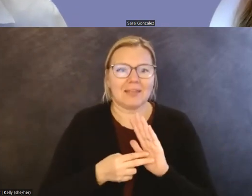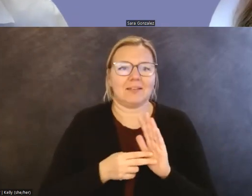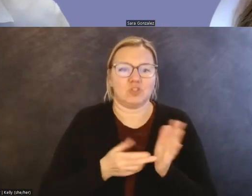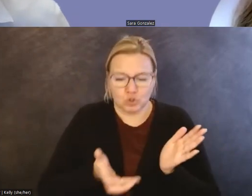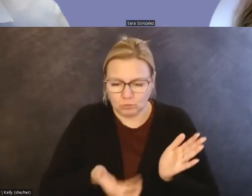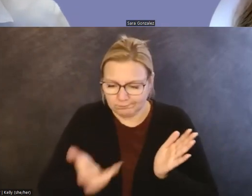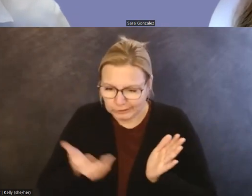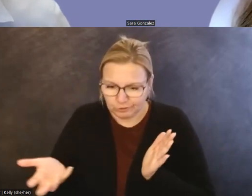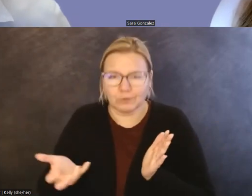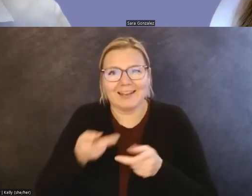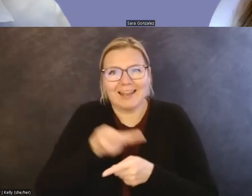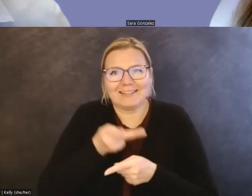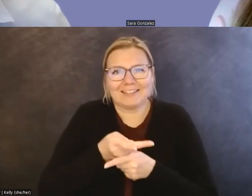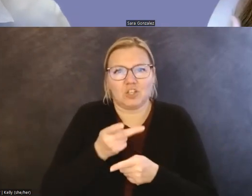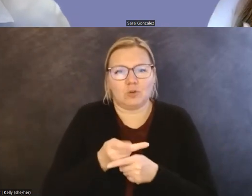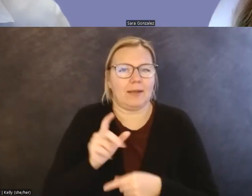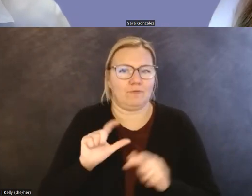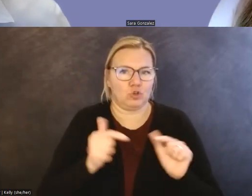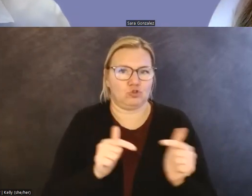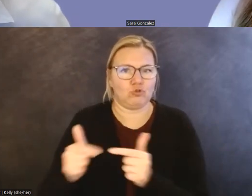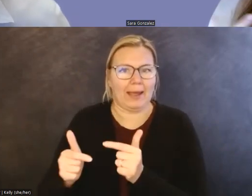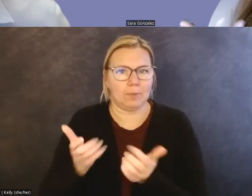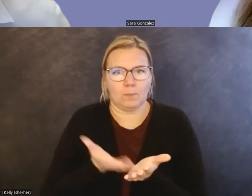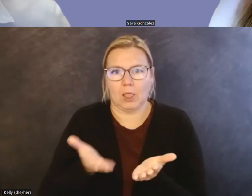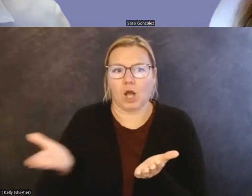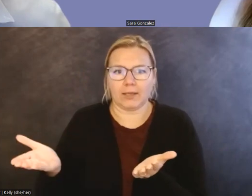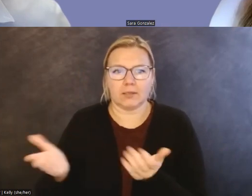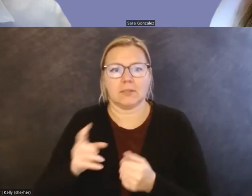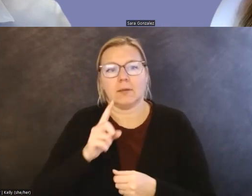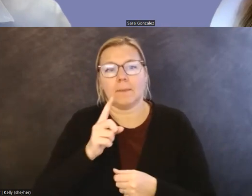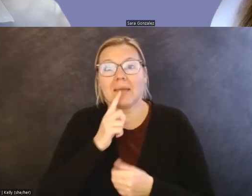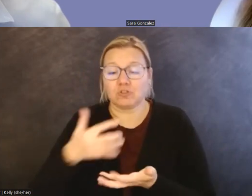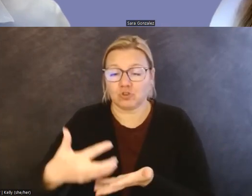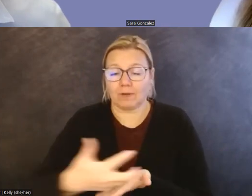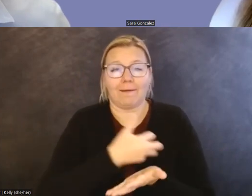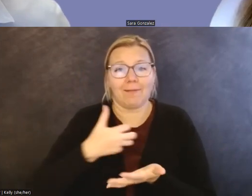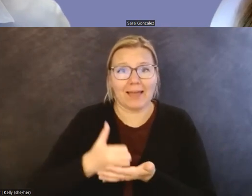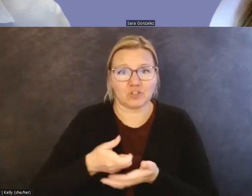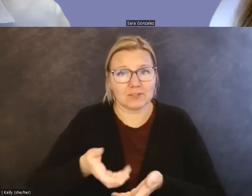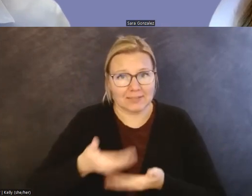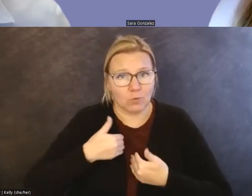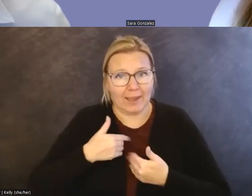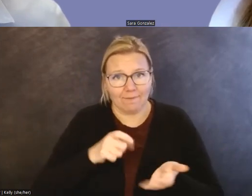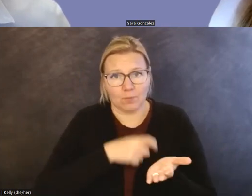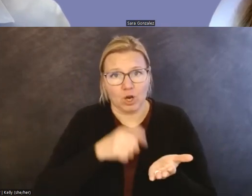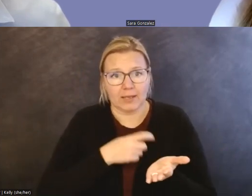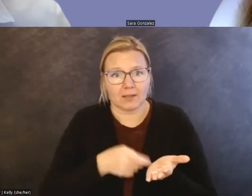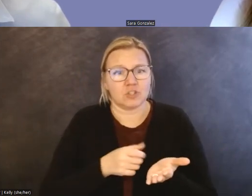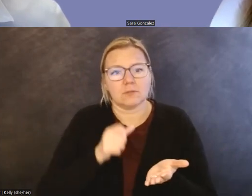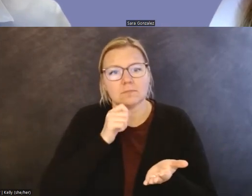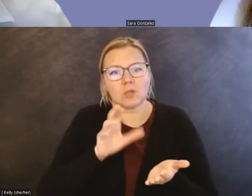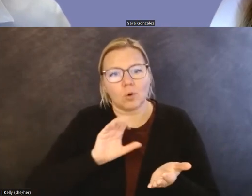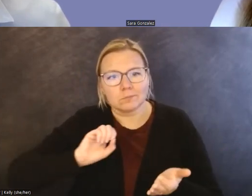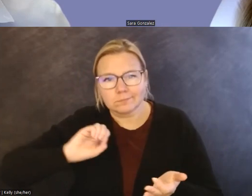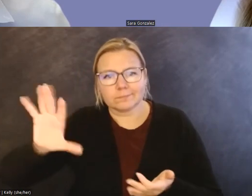tribal belongings. And to ensure that the collections that we make as archaeologists don't go into what Reno Franklin, the